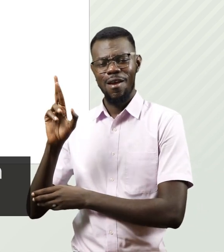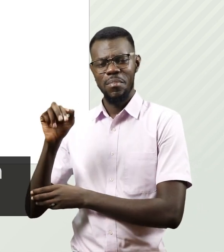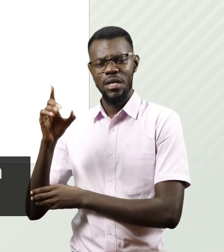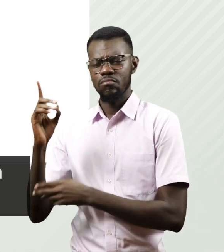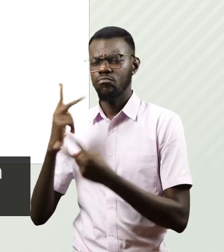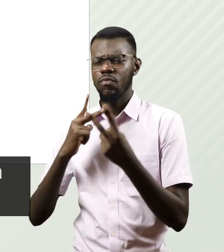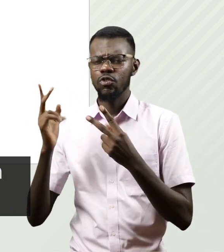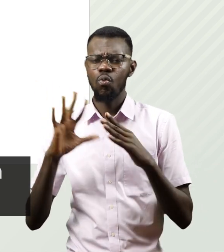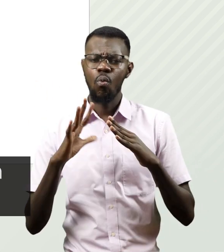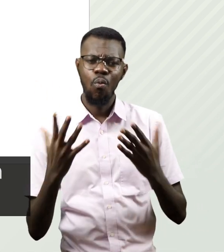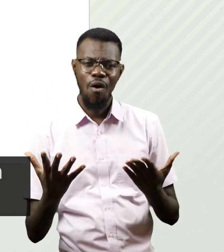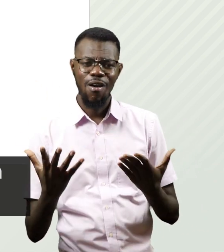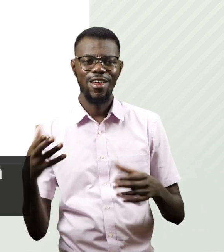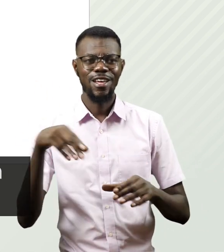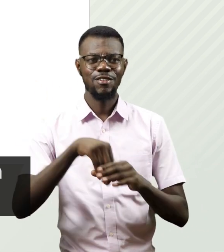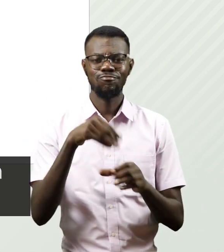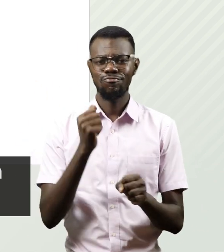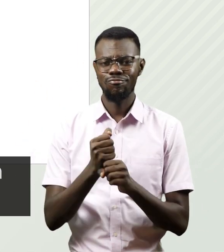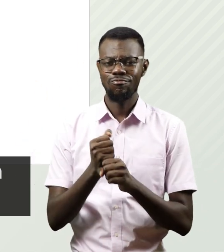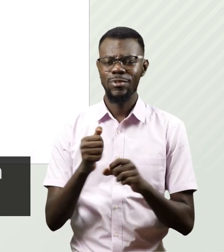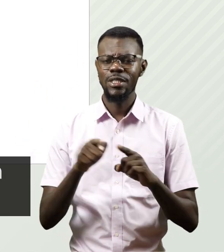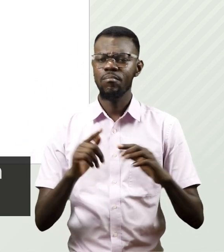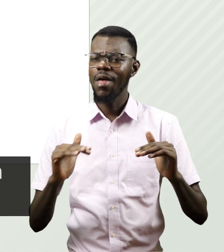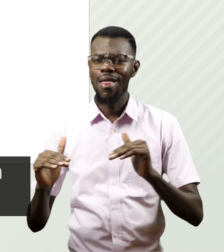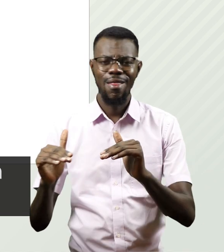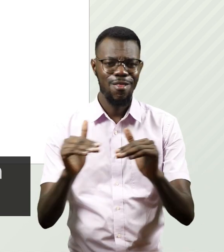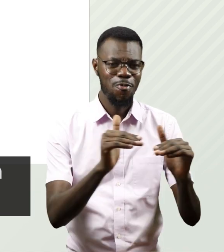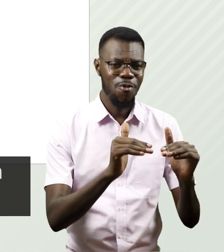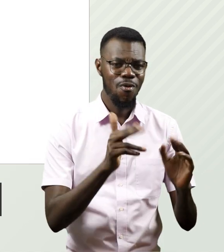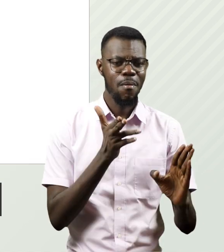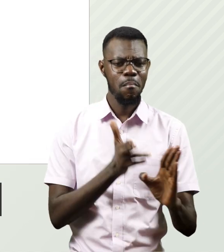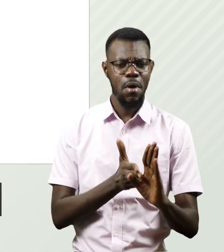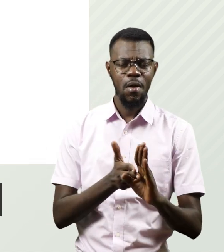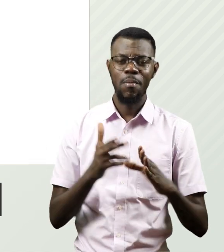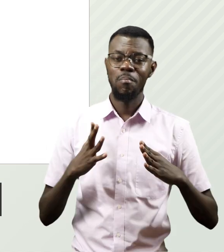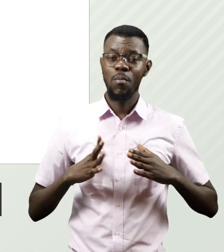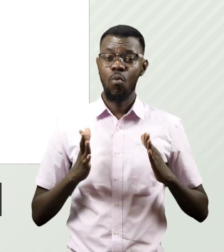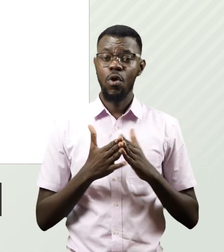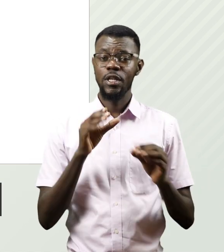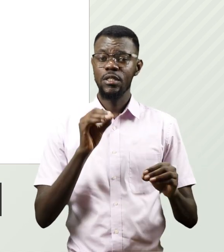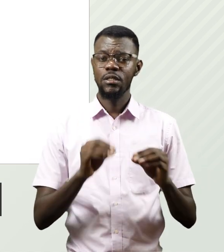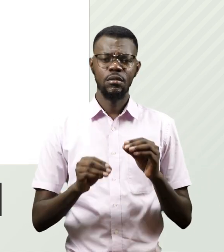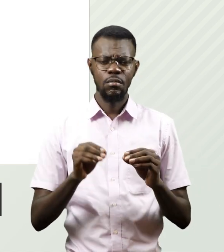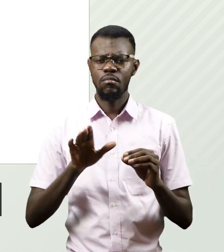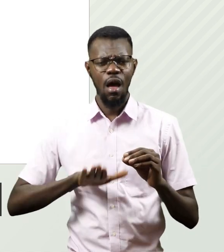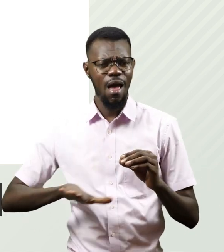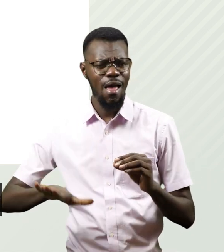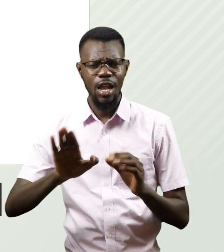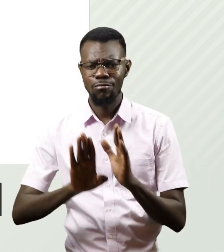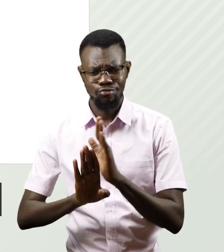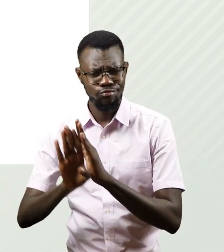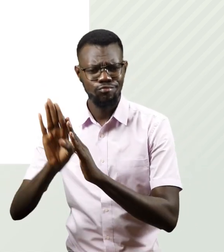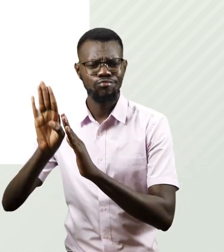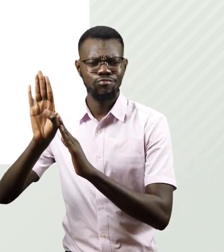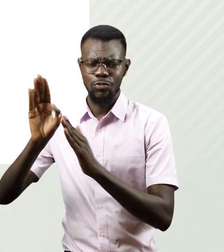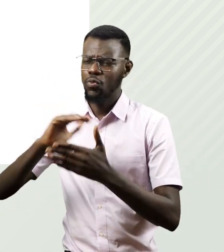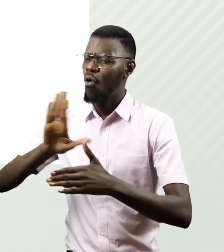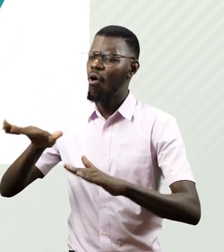and equal participation of persons with disabilities in all spheres of development. elements.